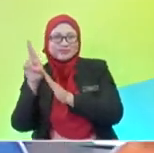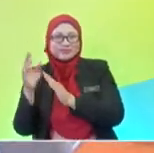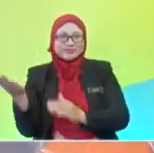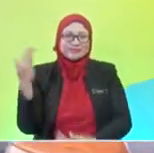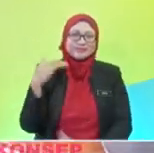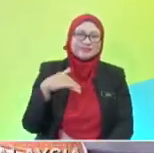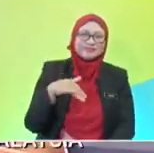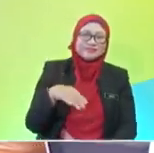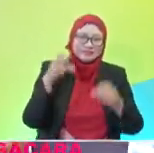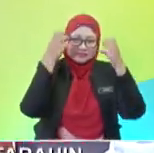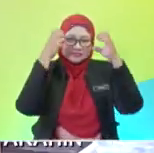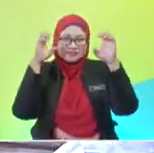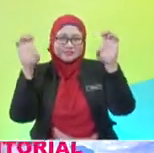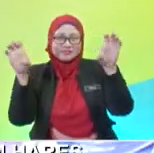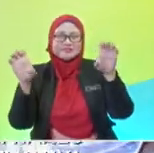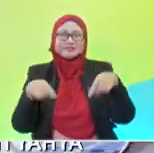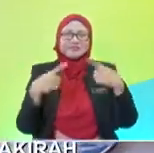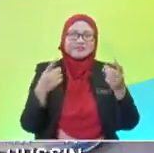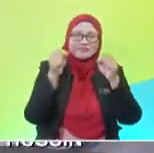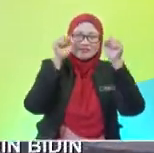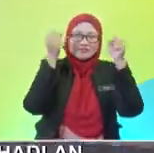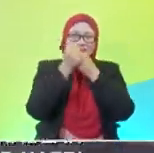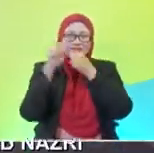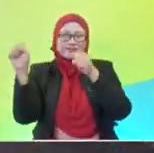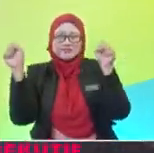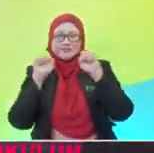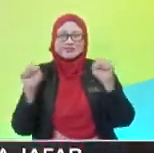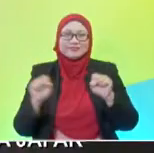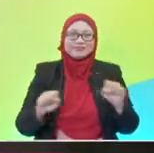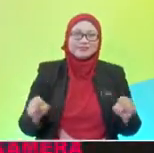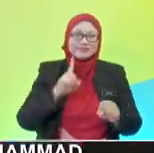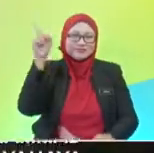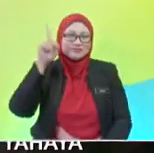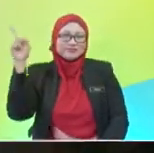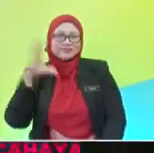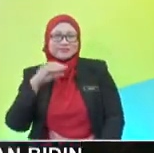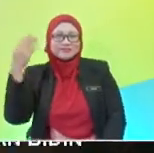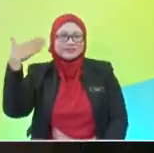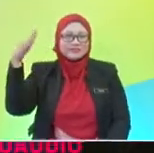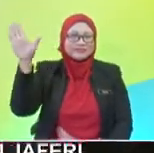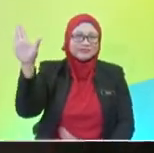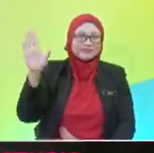explore our solar system. So, up, up, up and away we go.